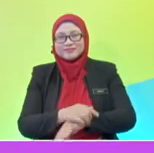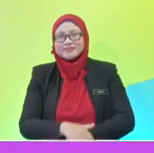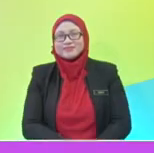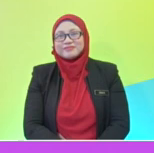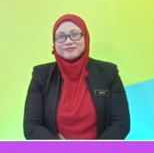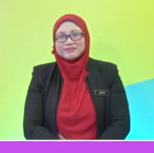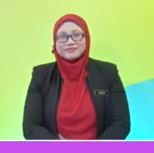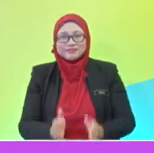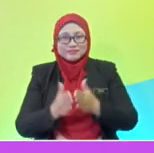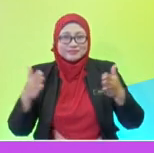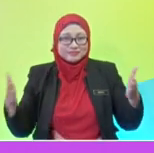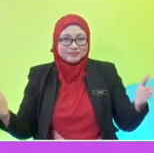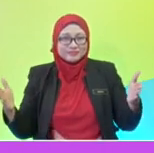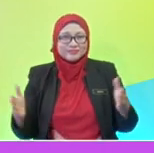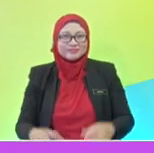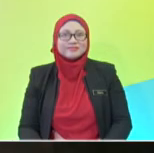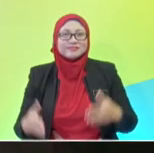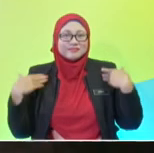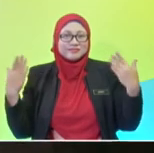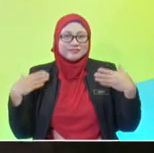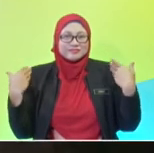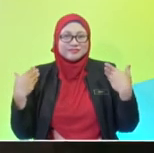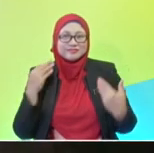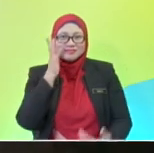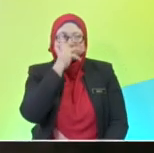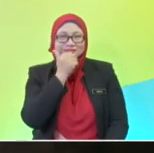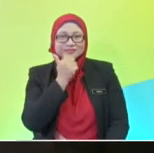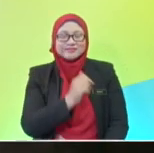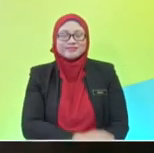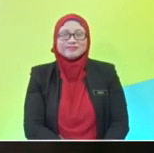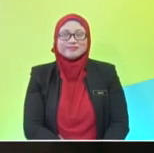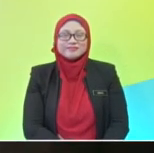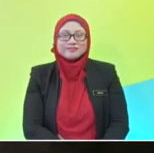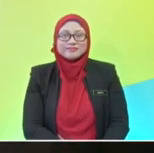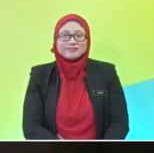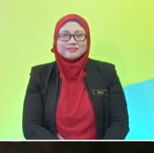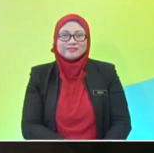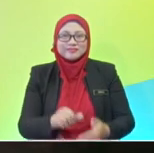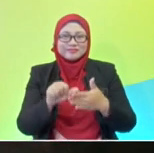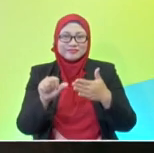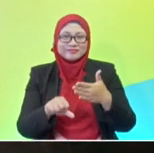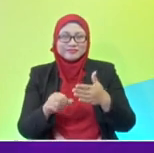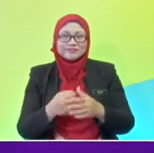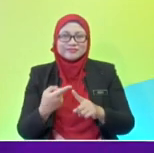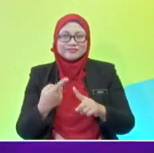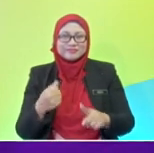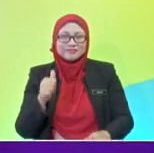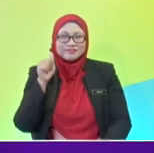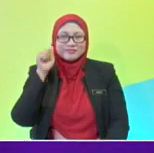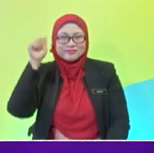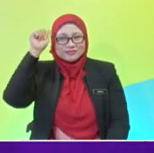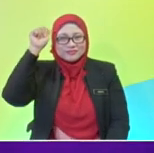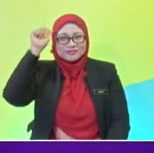prettiest. Hmm. Let's see the next one. more there. Can we have the last pupil, please? Okay. Last one from Akasha, right? Uh-huh.